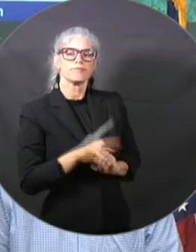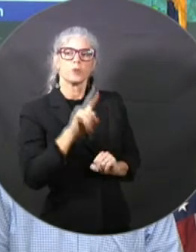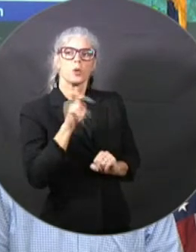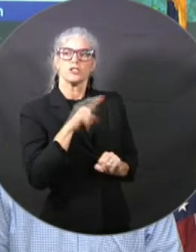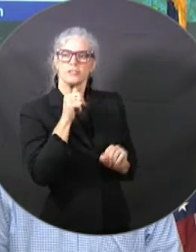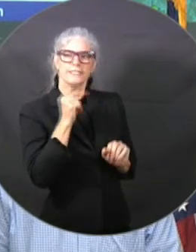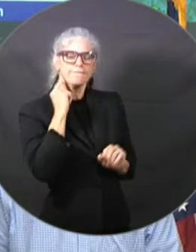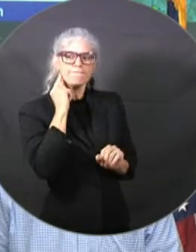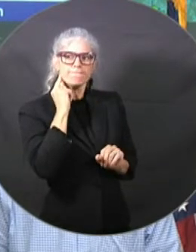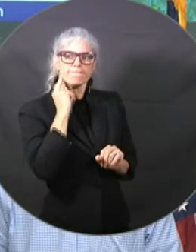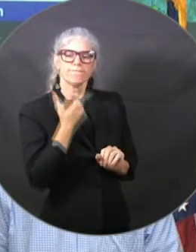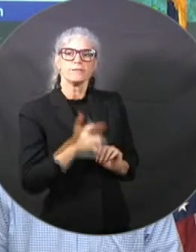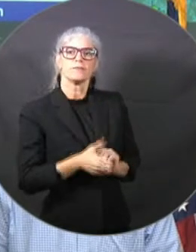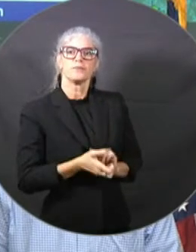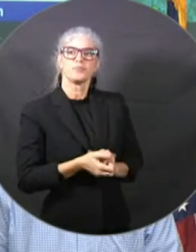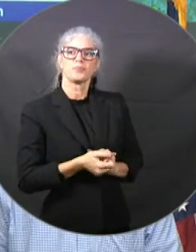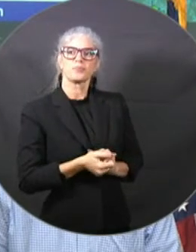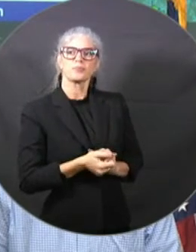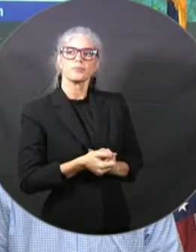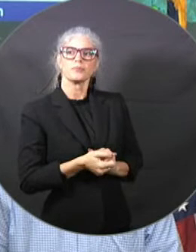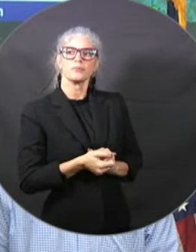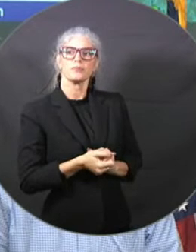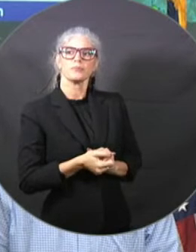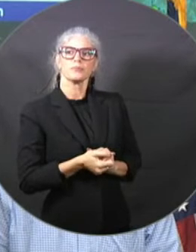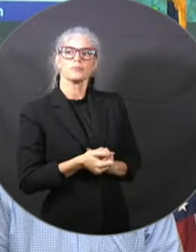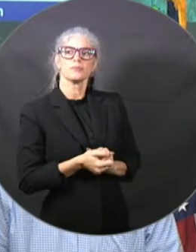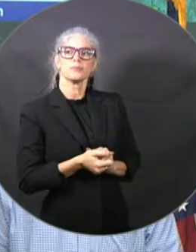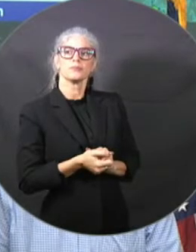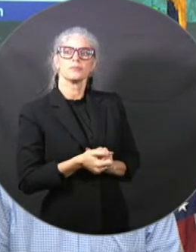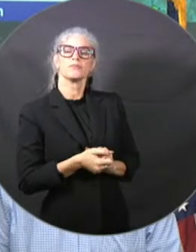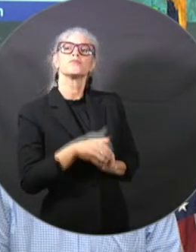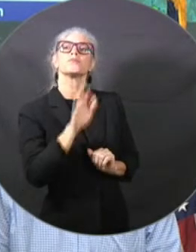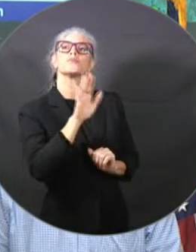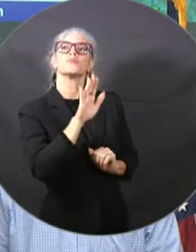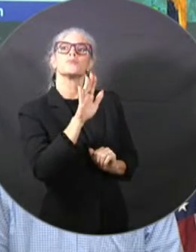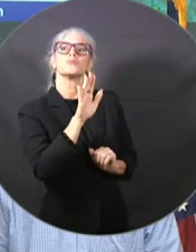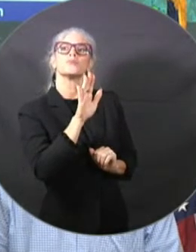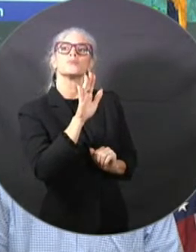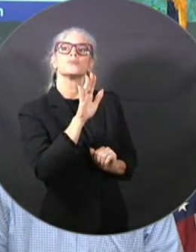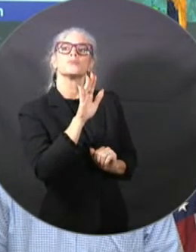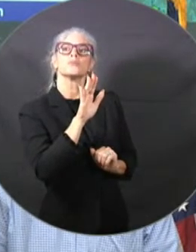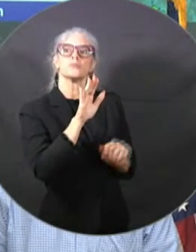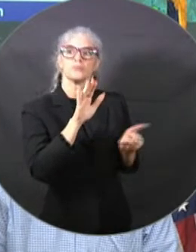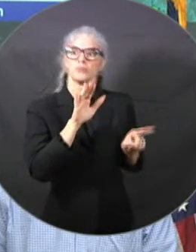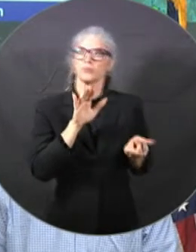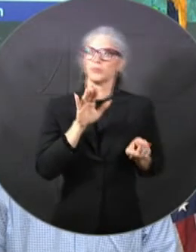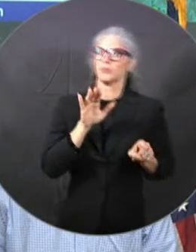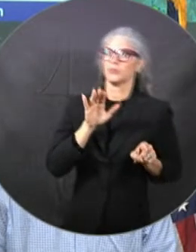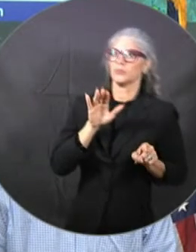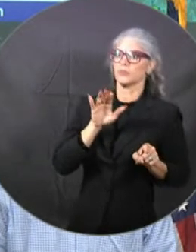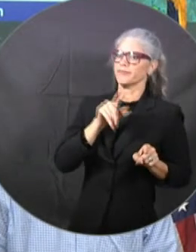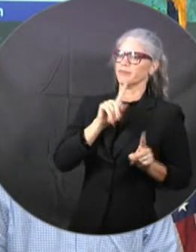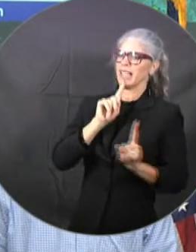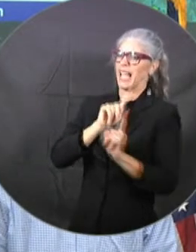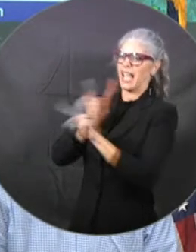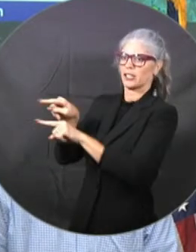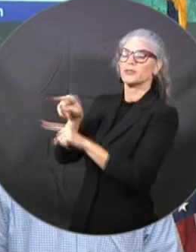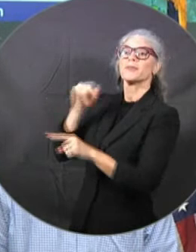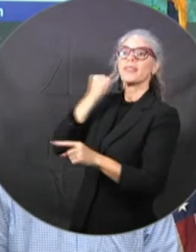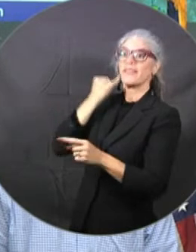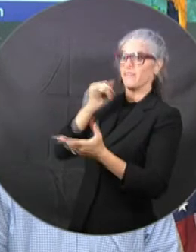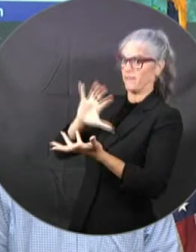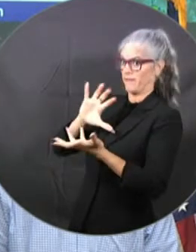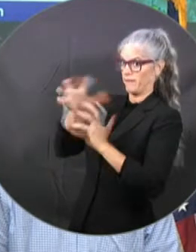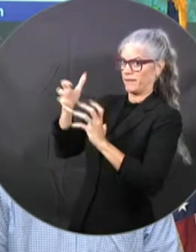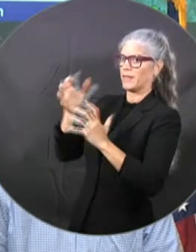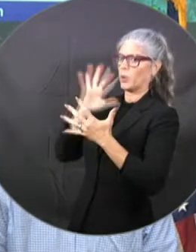like this, you've got to put the interests of the people first. mean, there's time and a place to have political season. But then there's